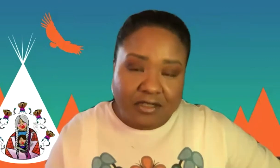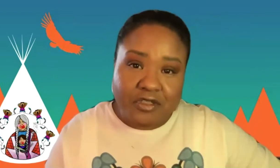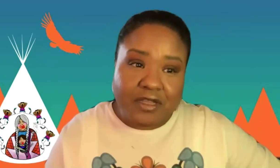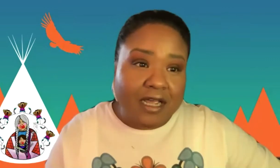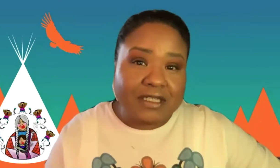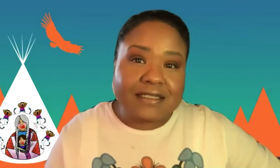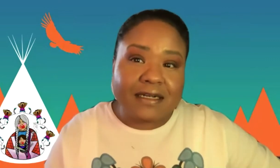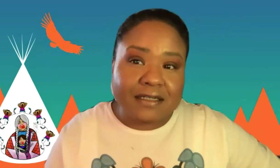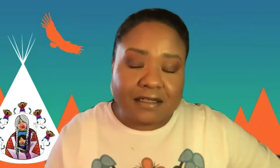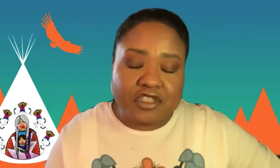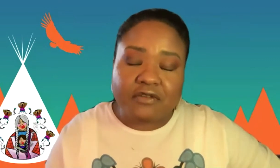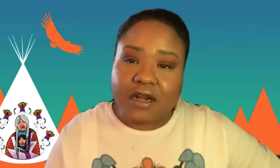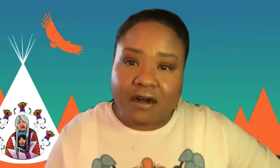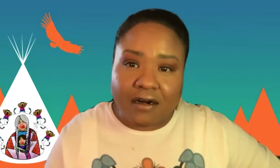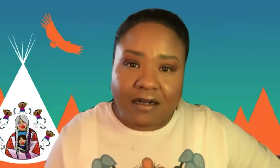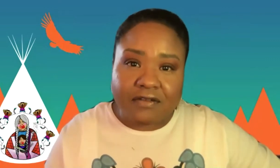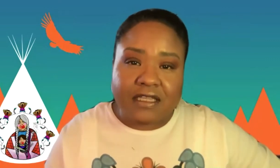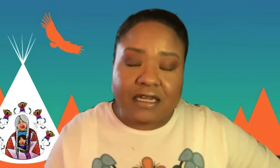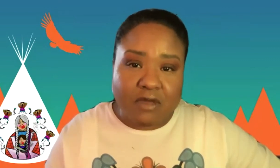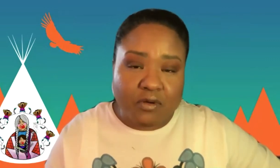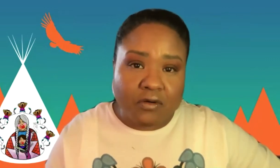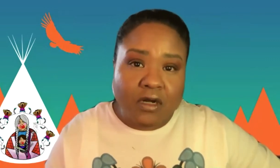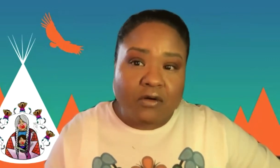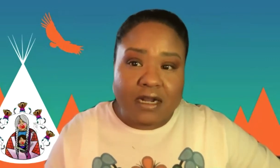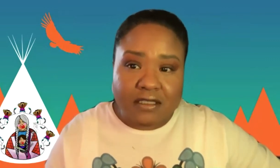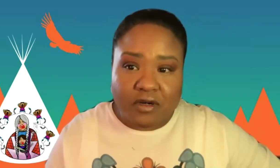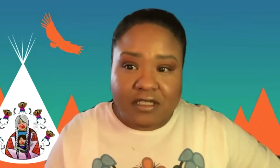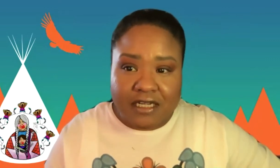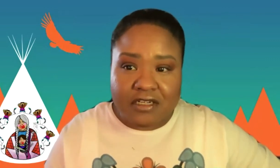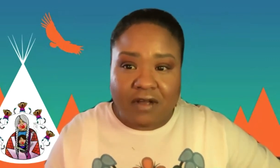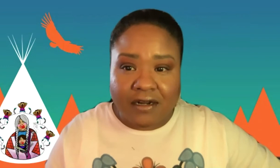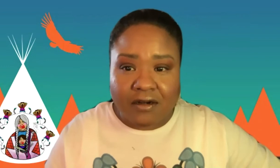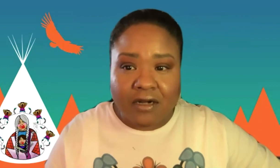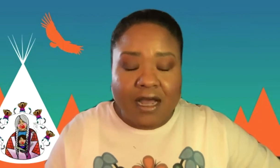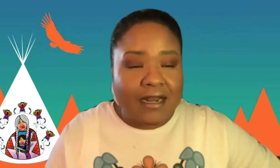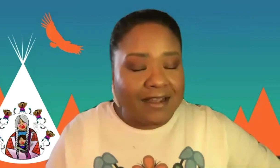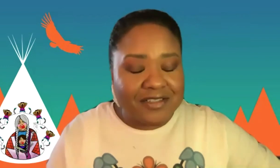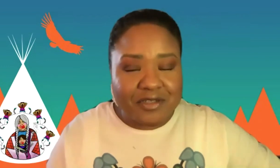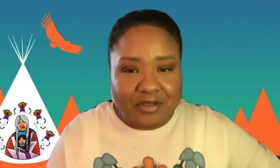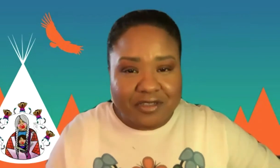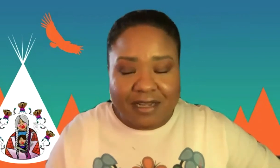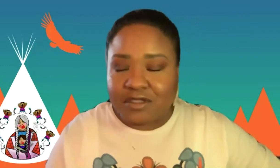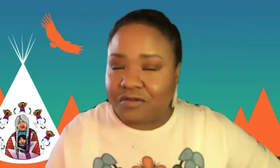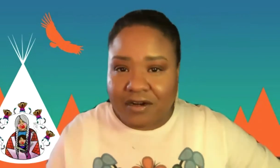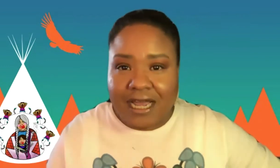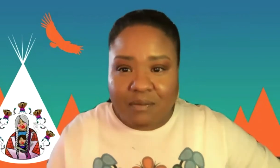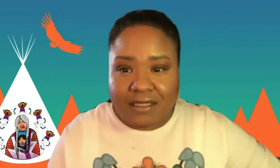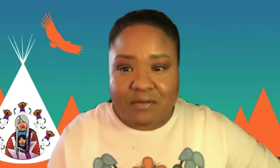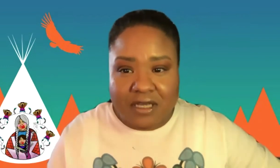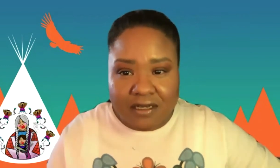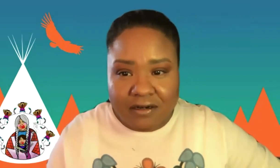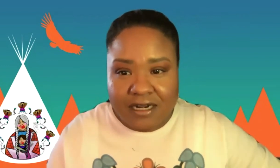I told you that I'm a descendant of Chief Red Heart of the Nimipu or Nez Perce Nation of Idaho, Mexico. And I also told you that I am so very